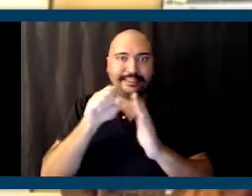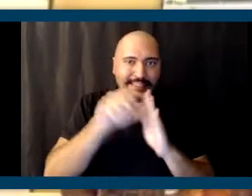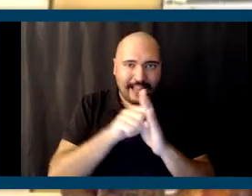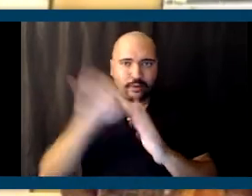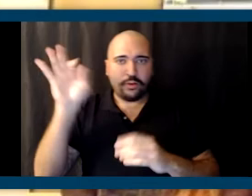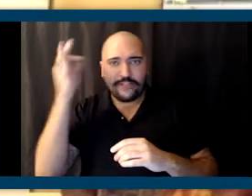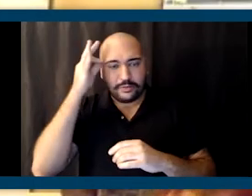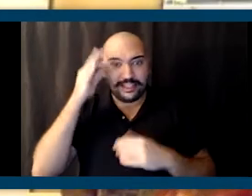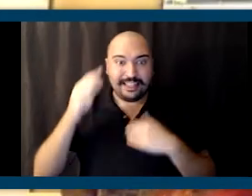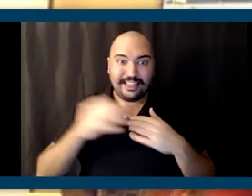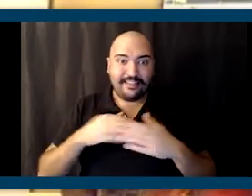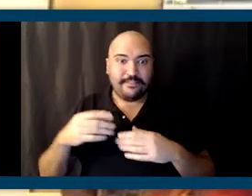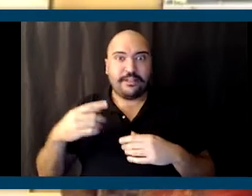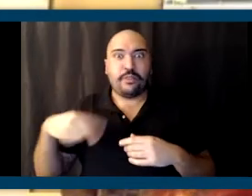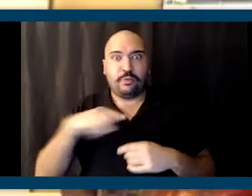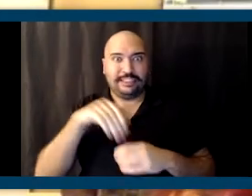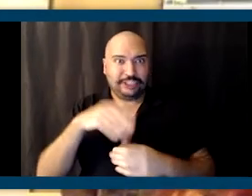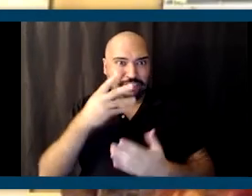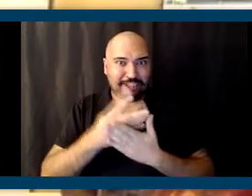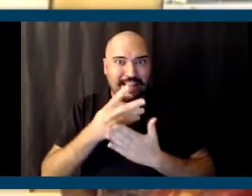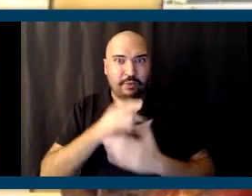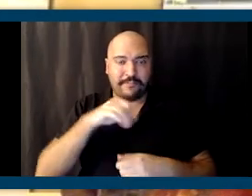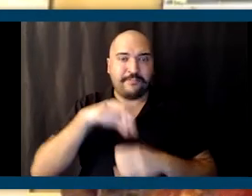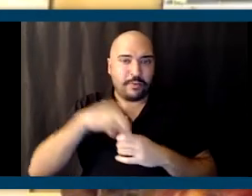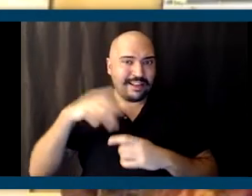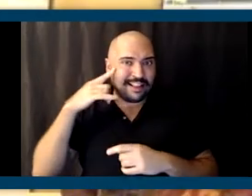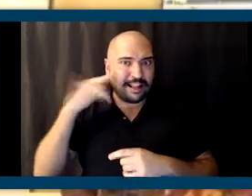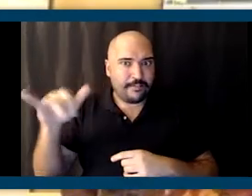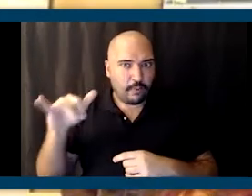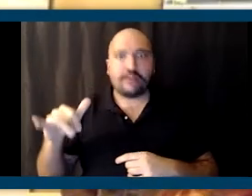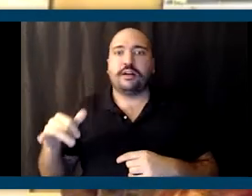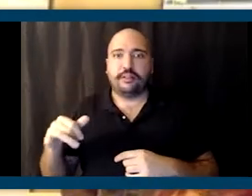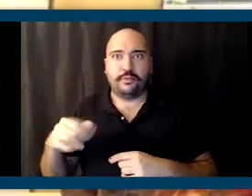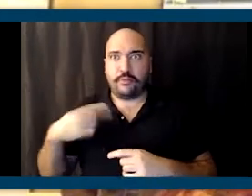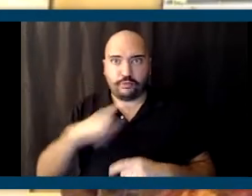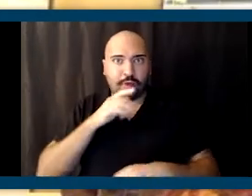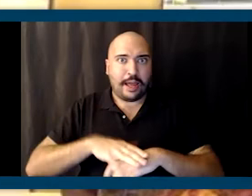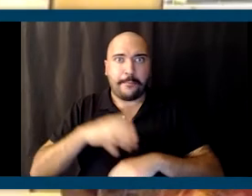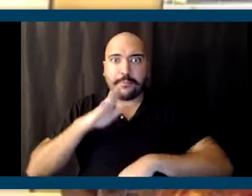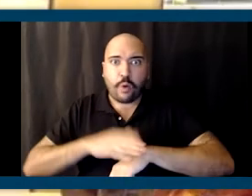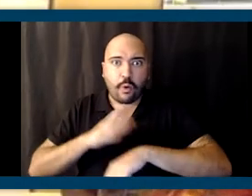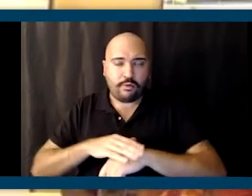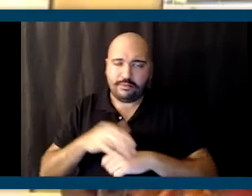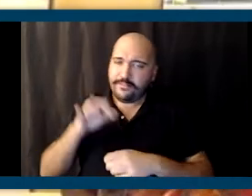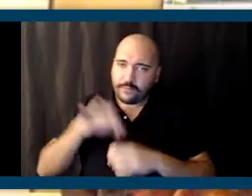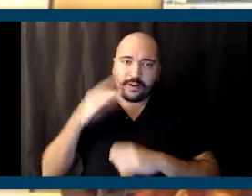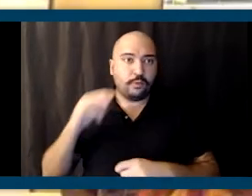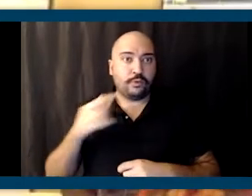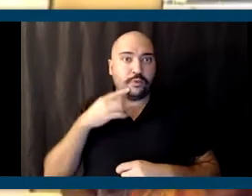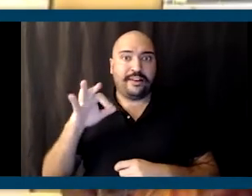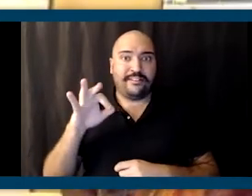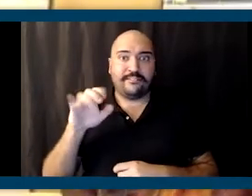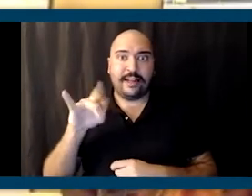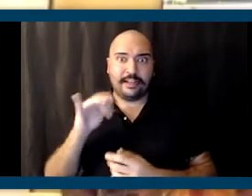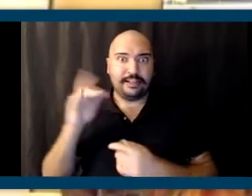Even those in jail can vote in California. Those who are on parole can vote in California. Those who have had felony convictions can